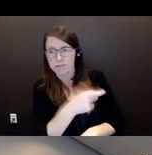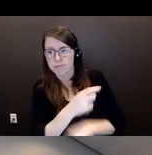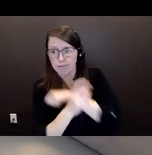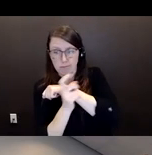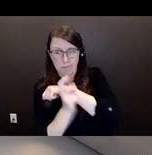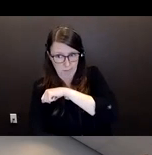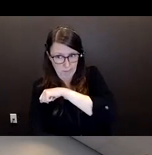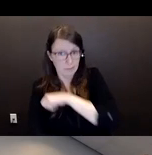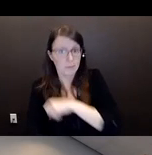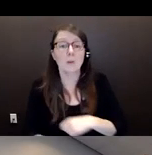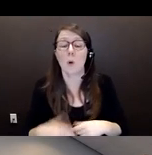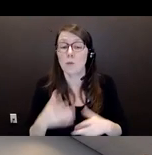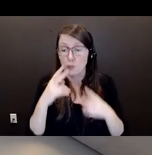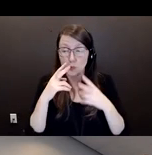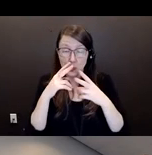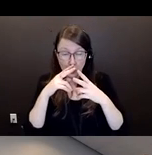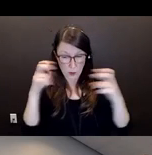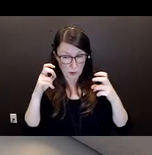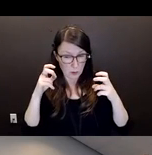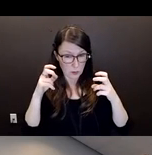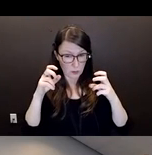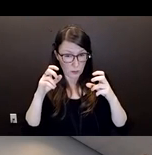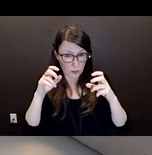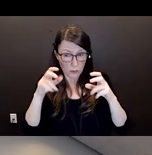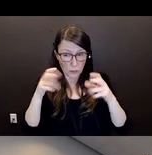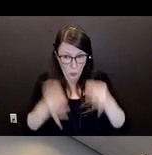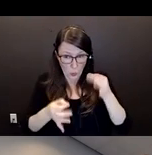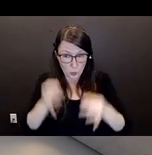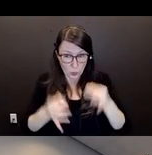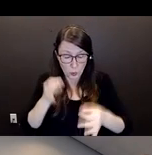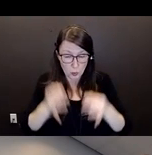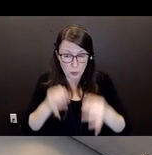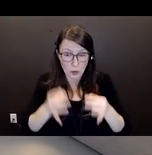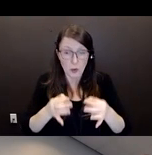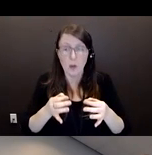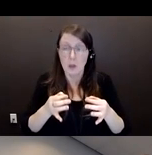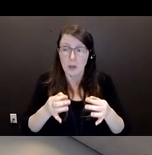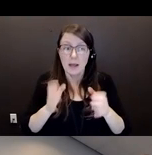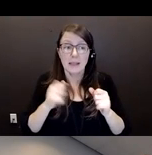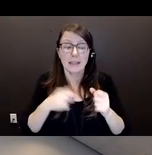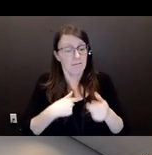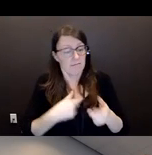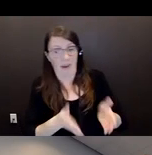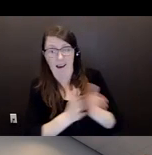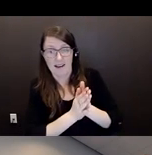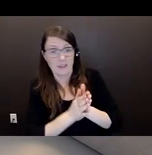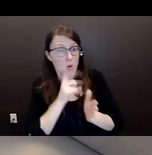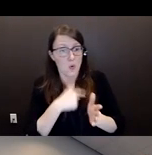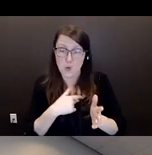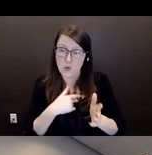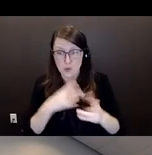you can get a criminal restitution order upon conviction. The problem is, is trying to collect those funds.